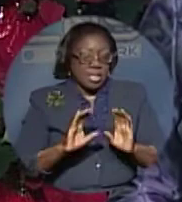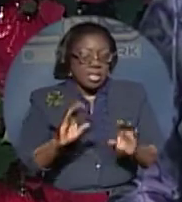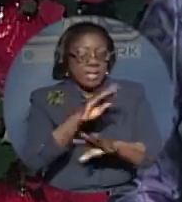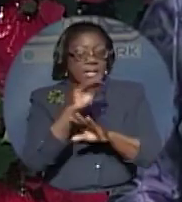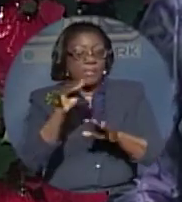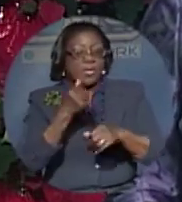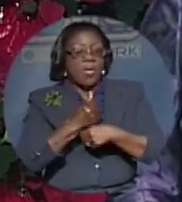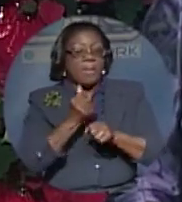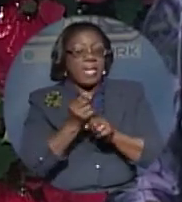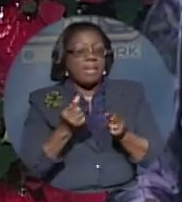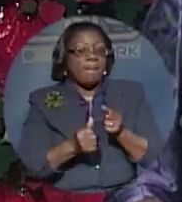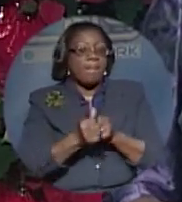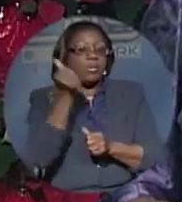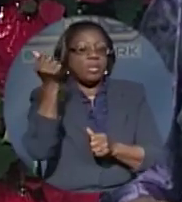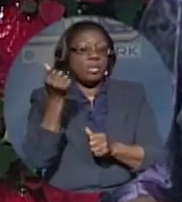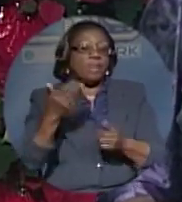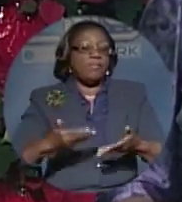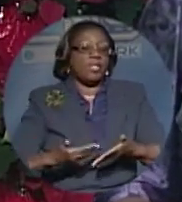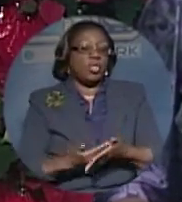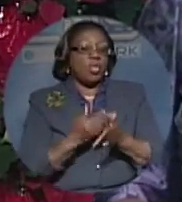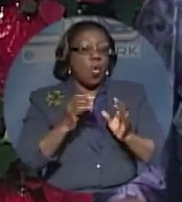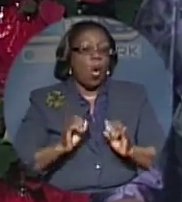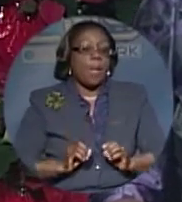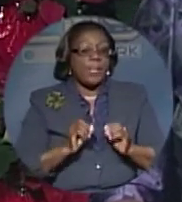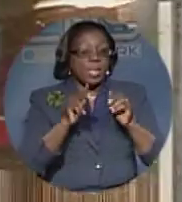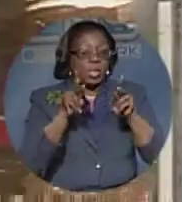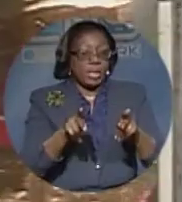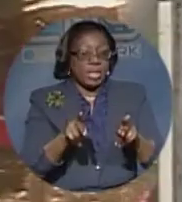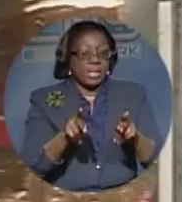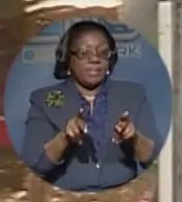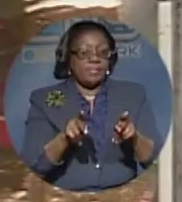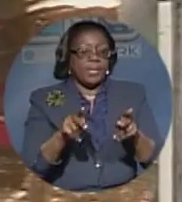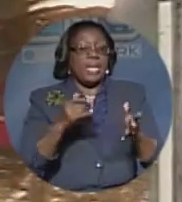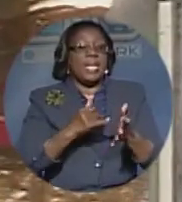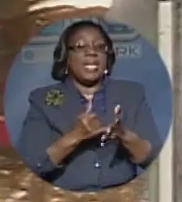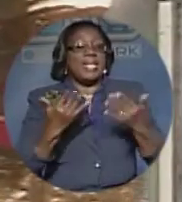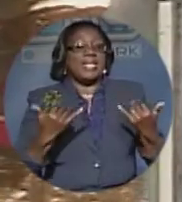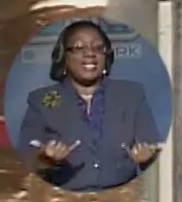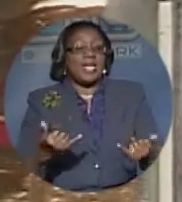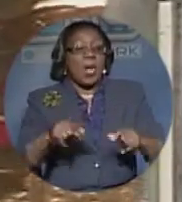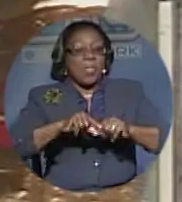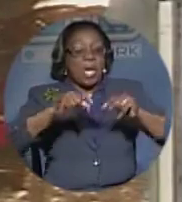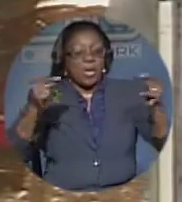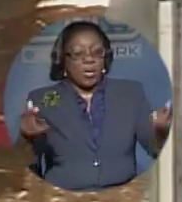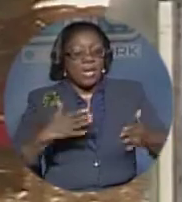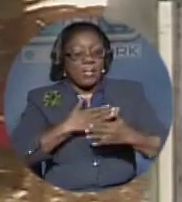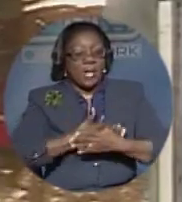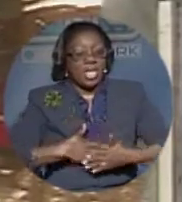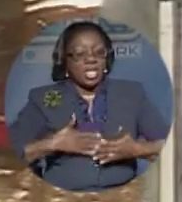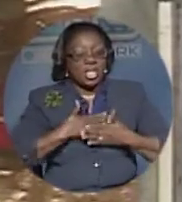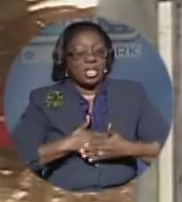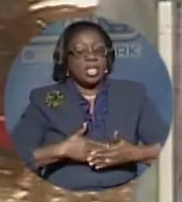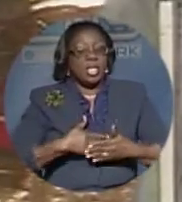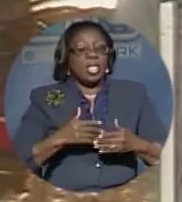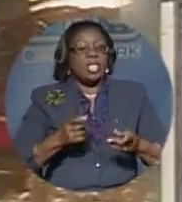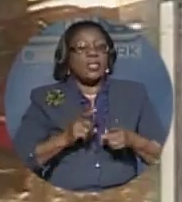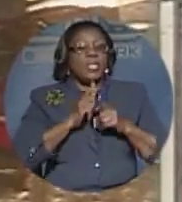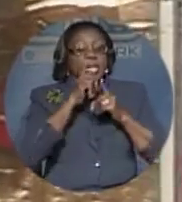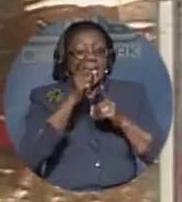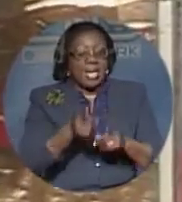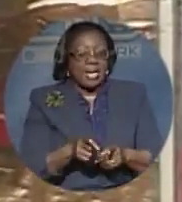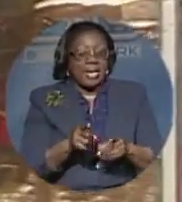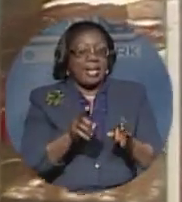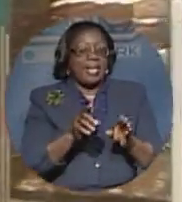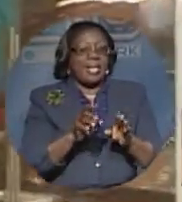most of their new opportunity. It is now my great pleasure to declare the historic city of Nassau Straw Market